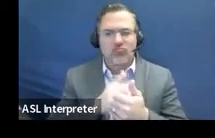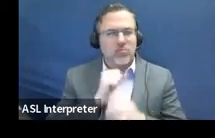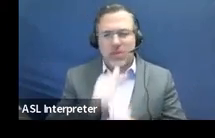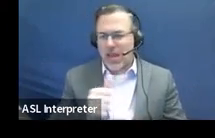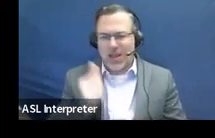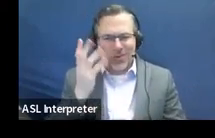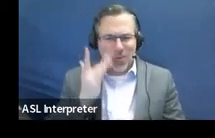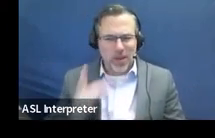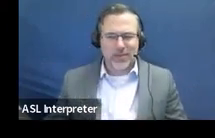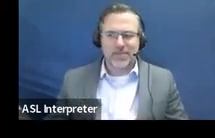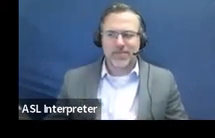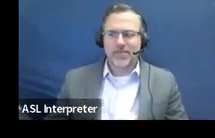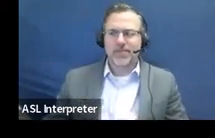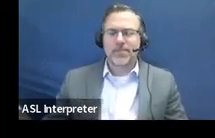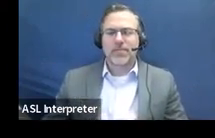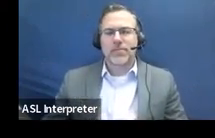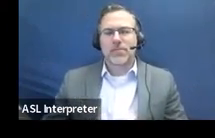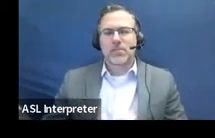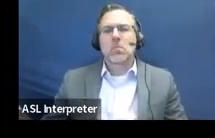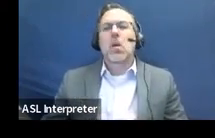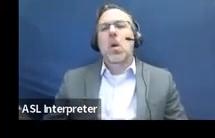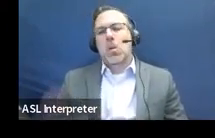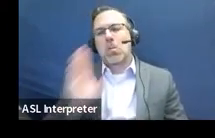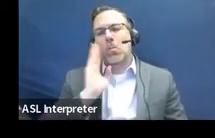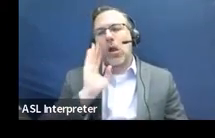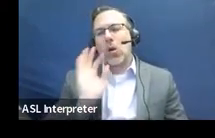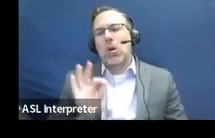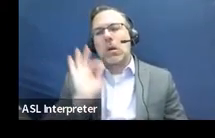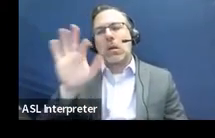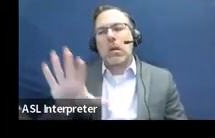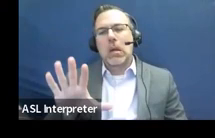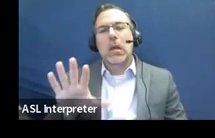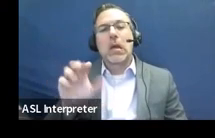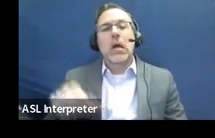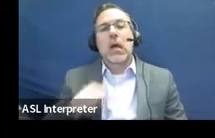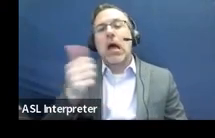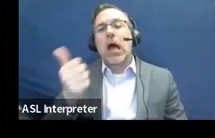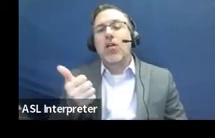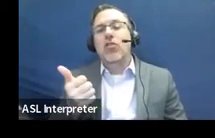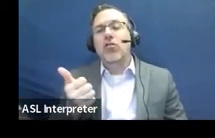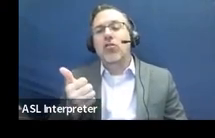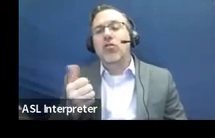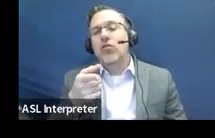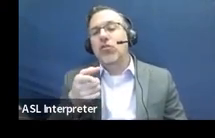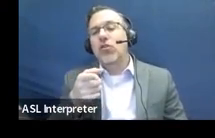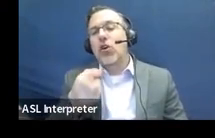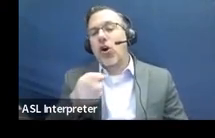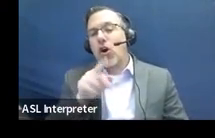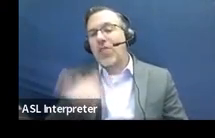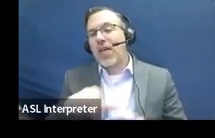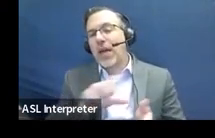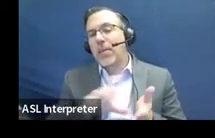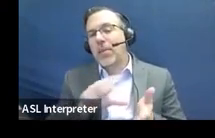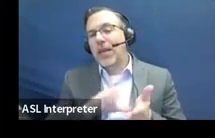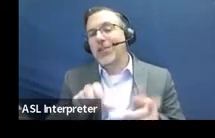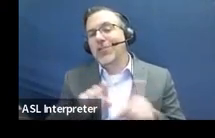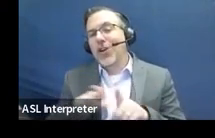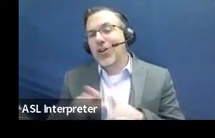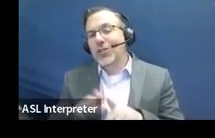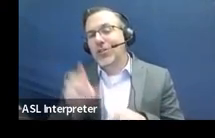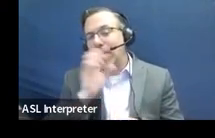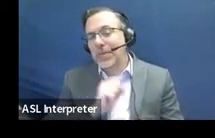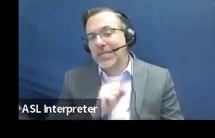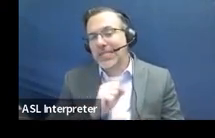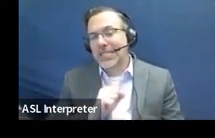this and I'll give you a little hint, there's something else on this page that is also missing. So